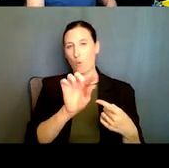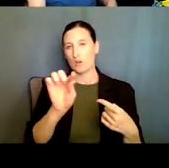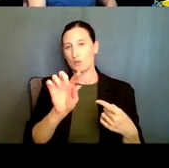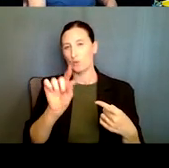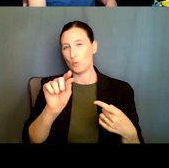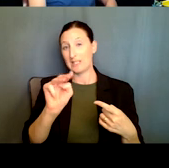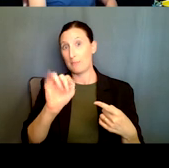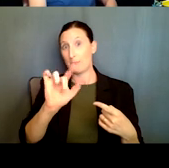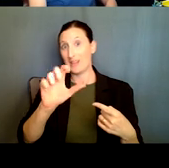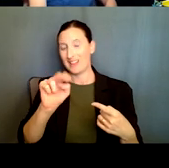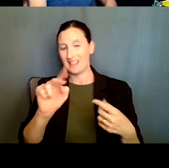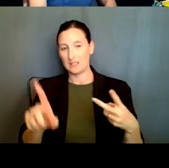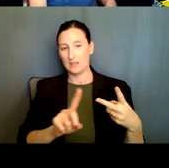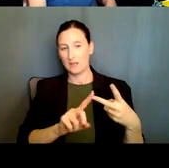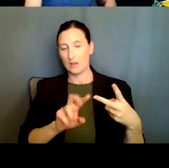million to 100 million.